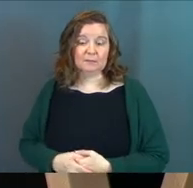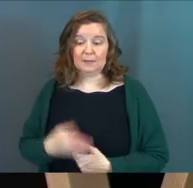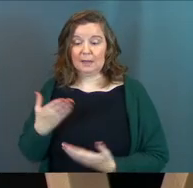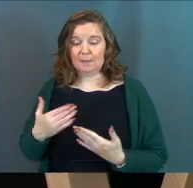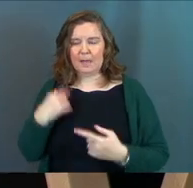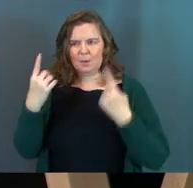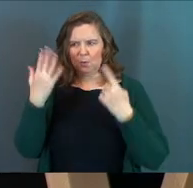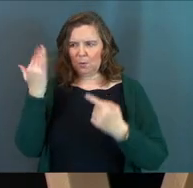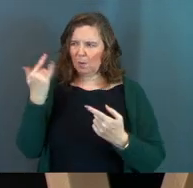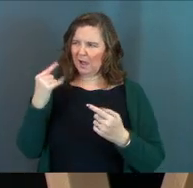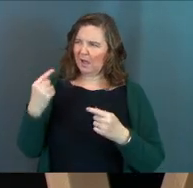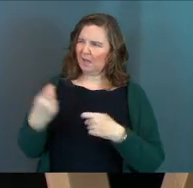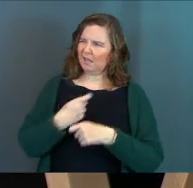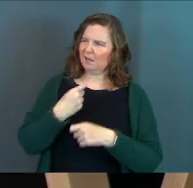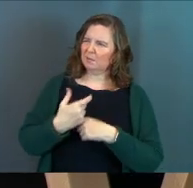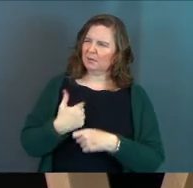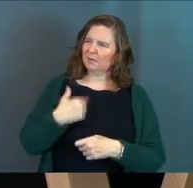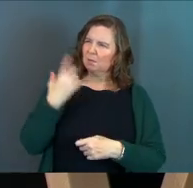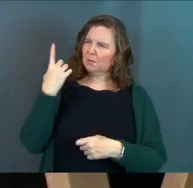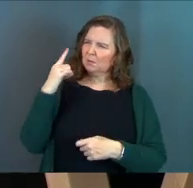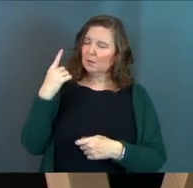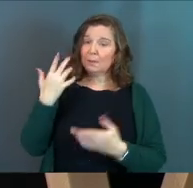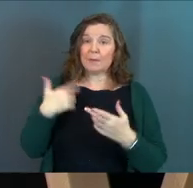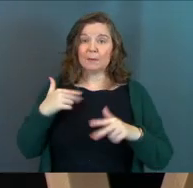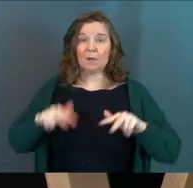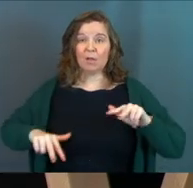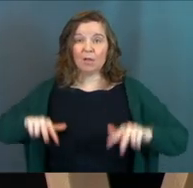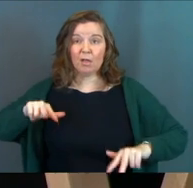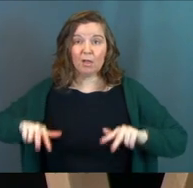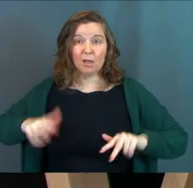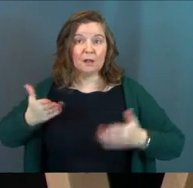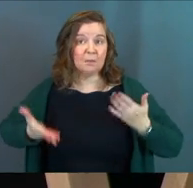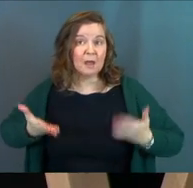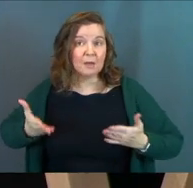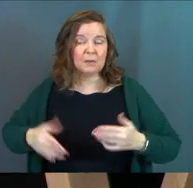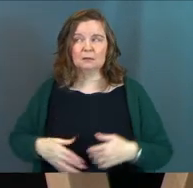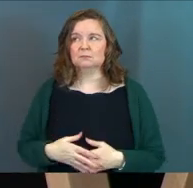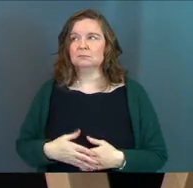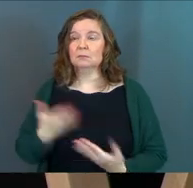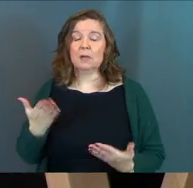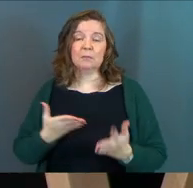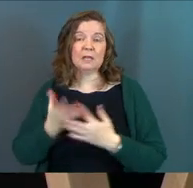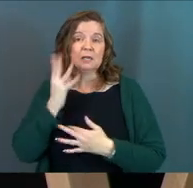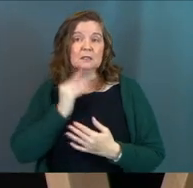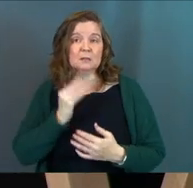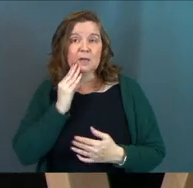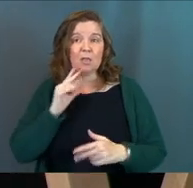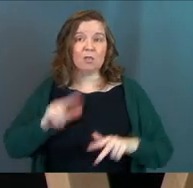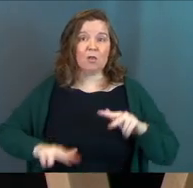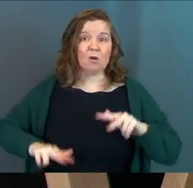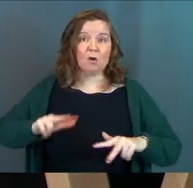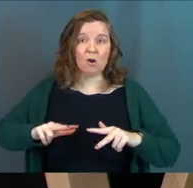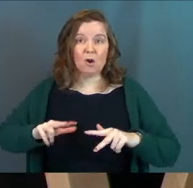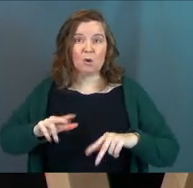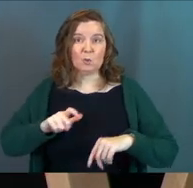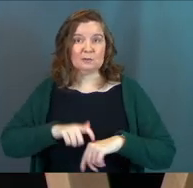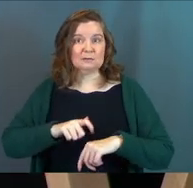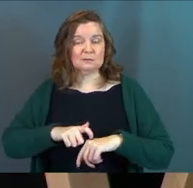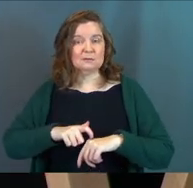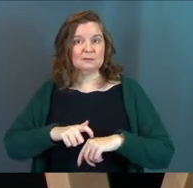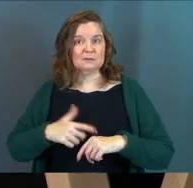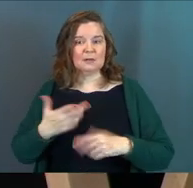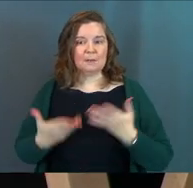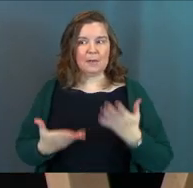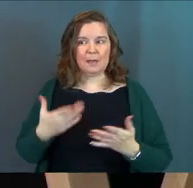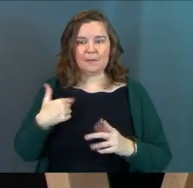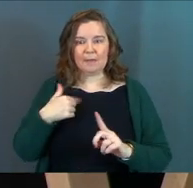Maybe he wondered why. Maybe he was awkward. Maybe he went through the awkward stage. Maybe he had